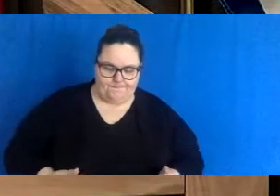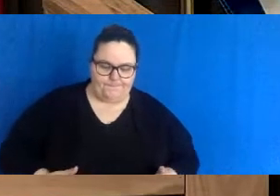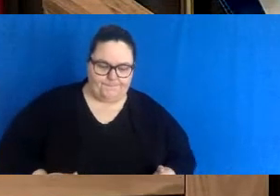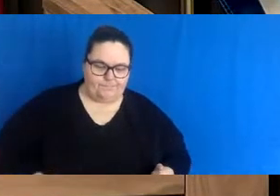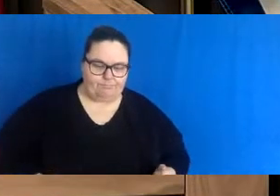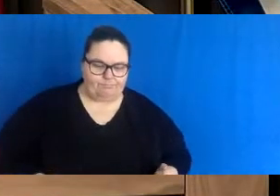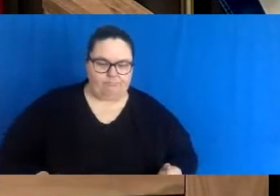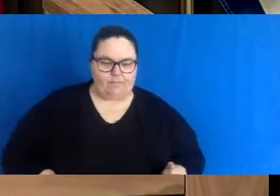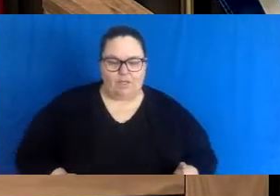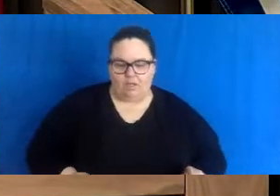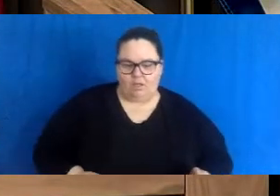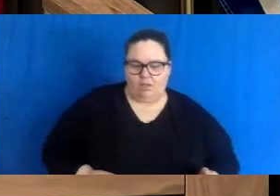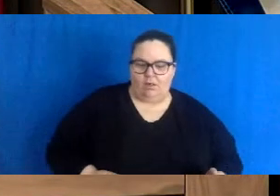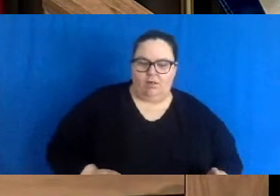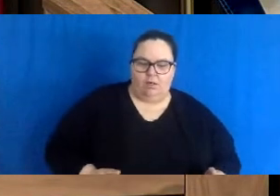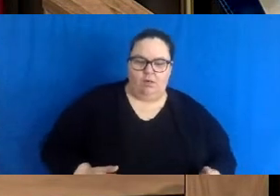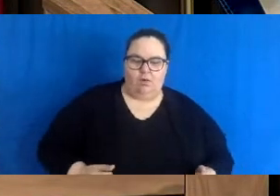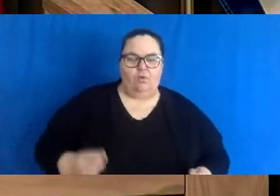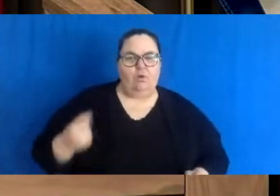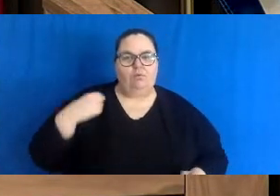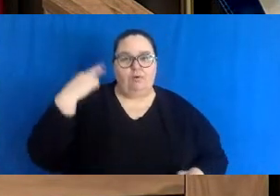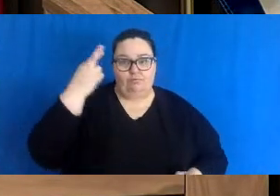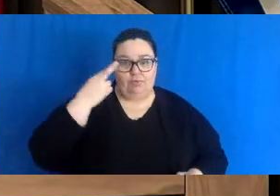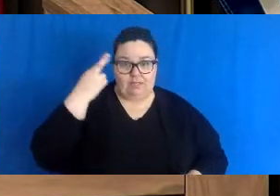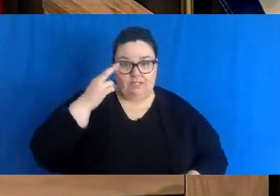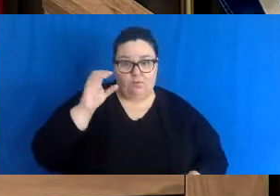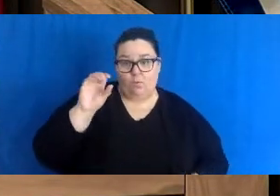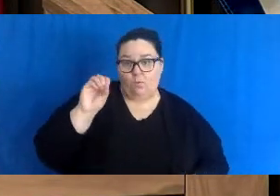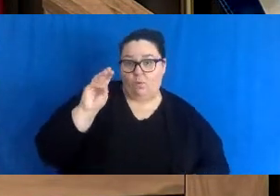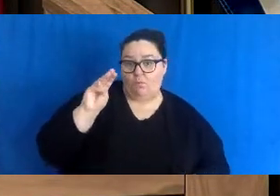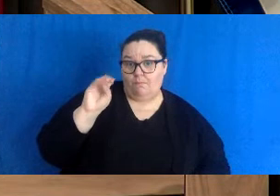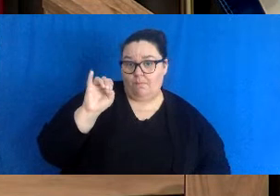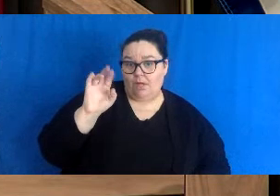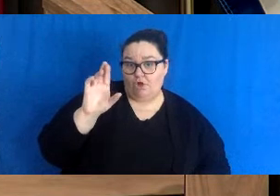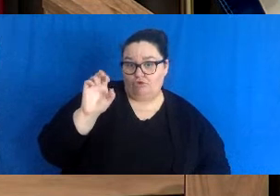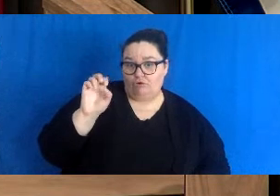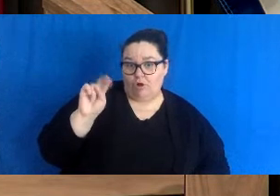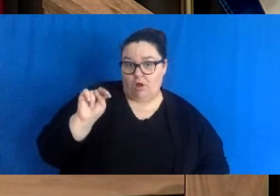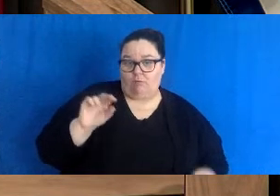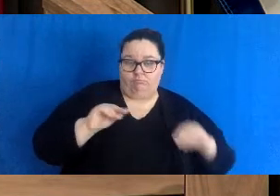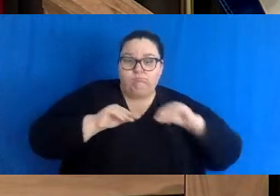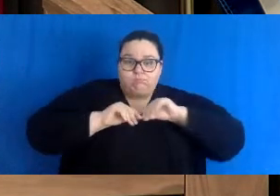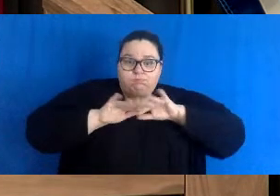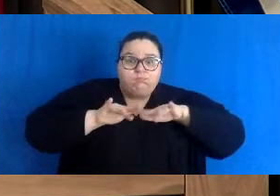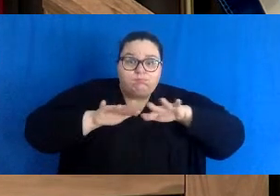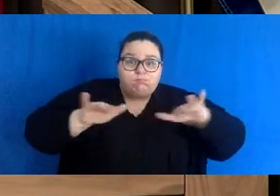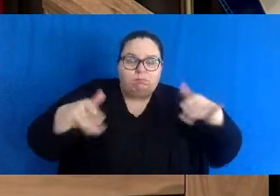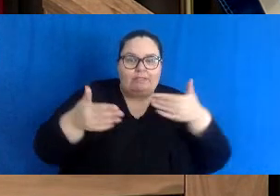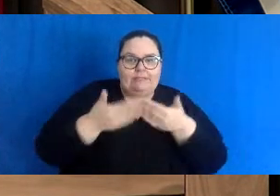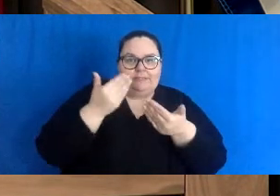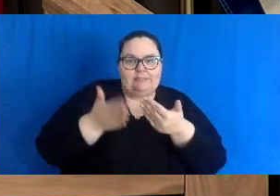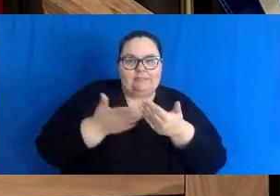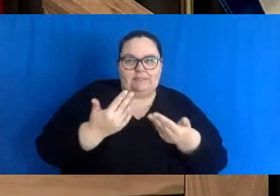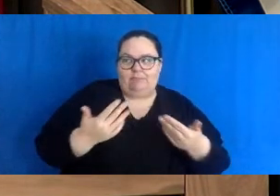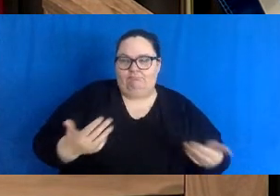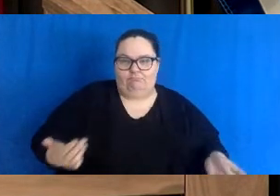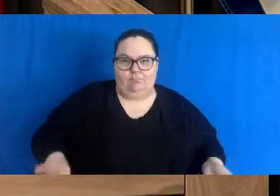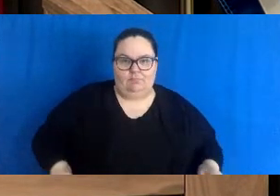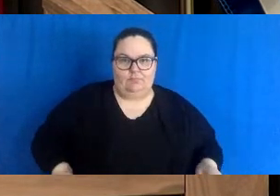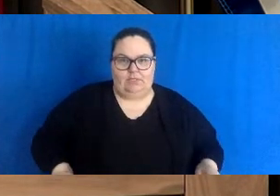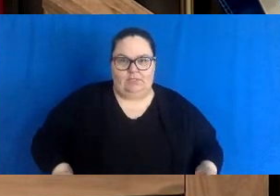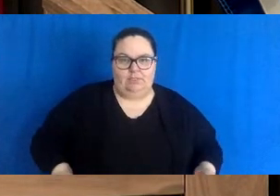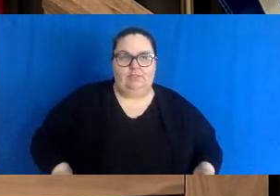realized with Omicron is it transmits easily and everywhere we also we've also realized that